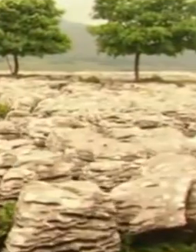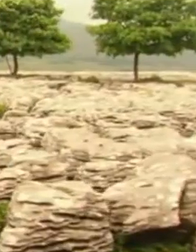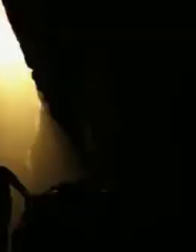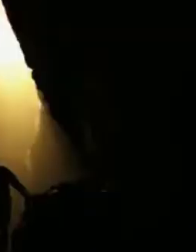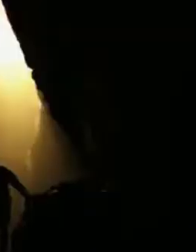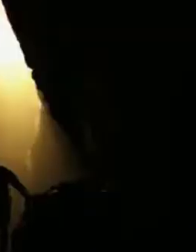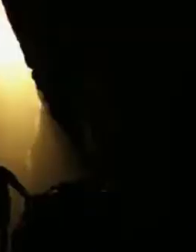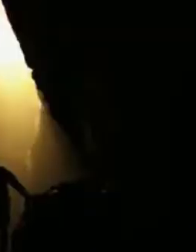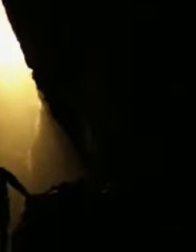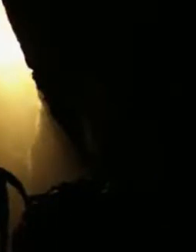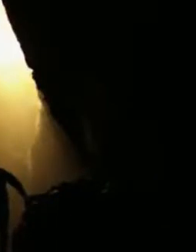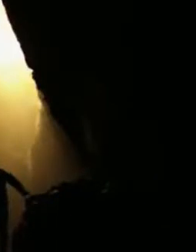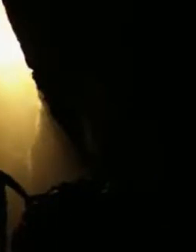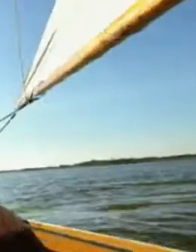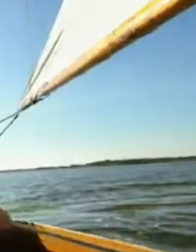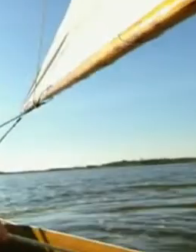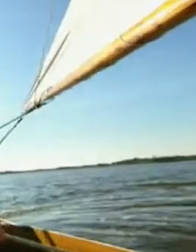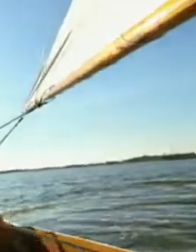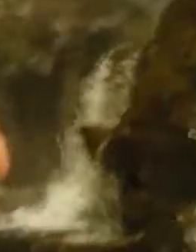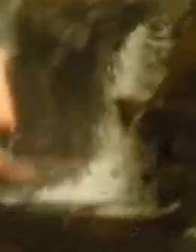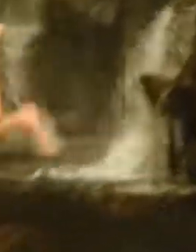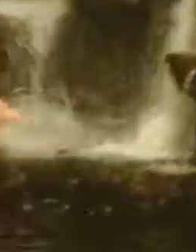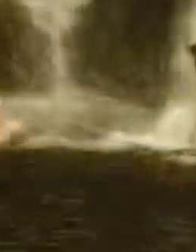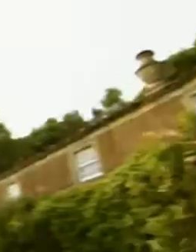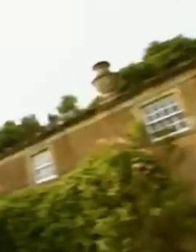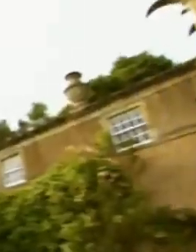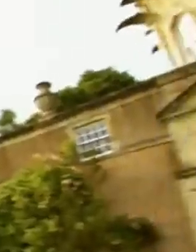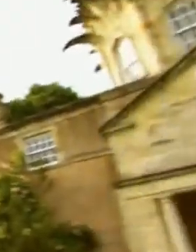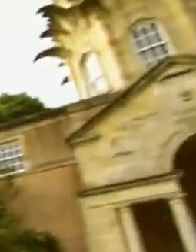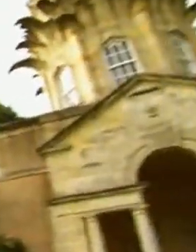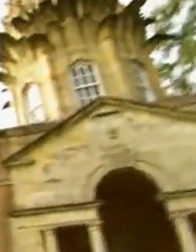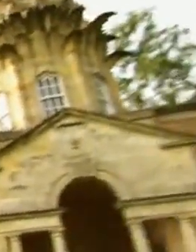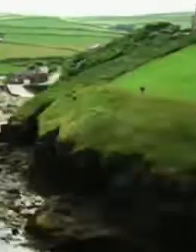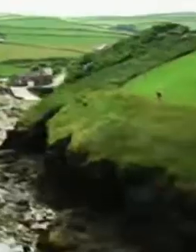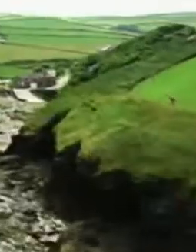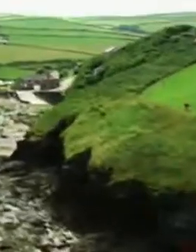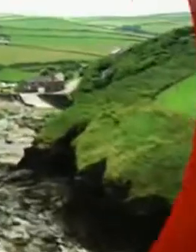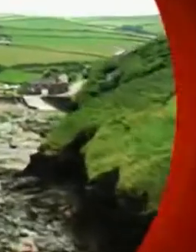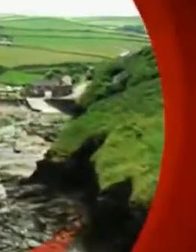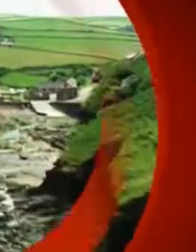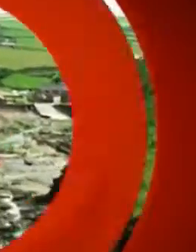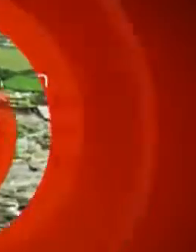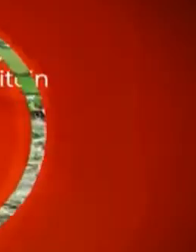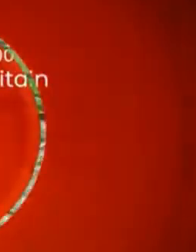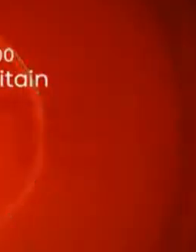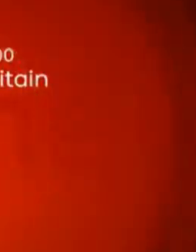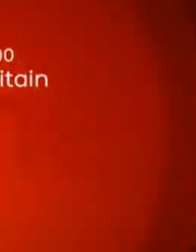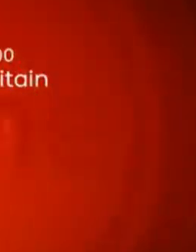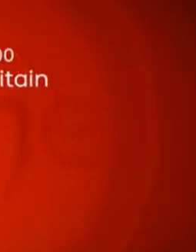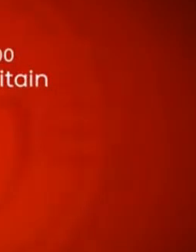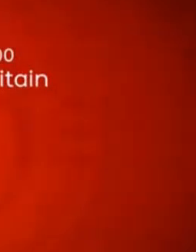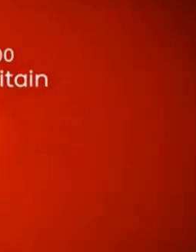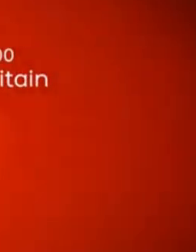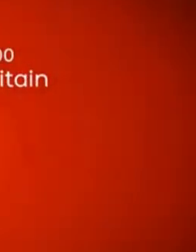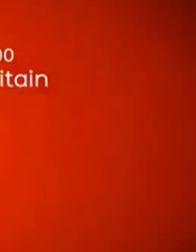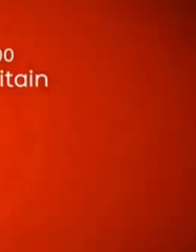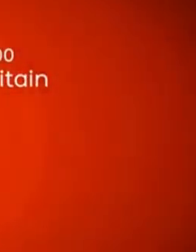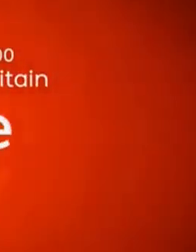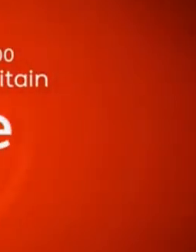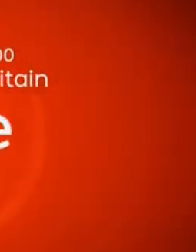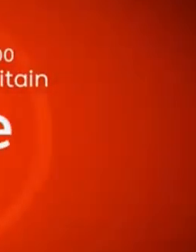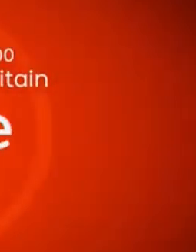journey is all about getting off the beaten track. Secret Britain starts in the south-west of England, Sunday at 9 on